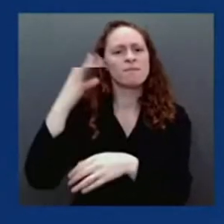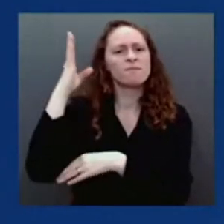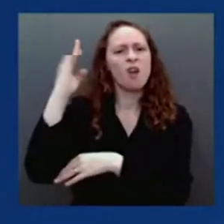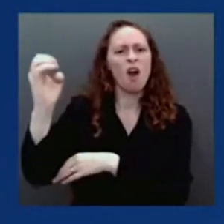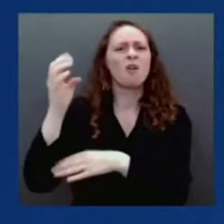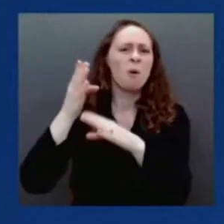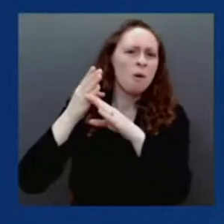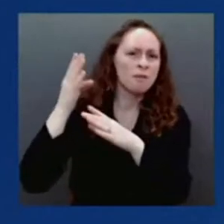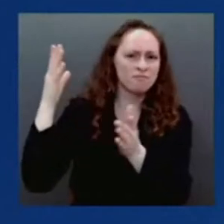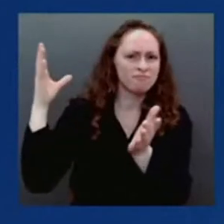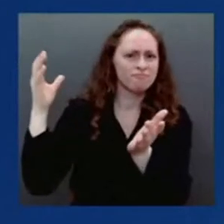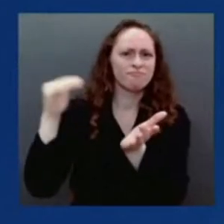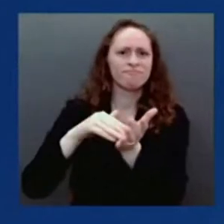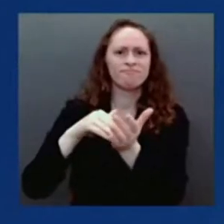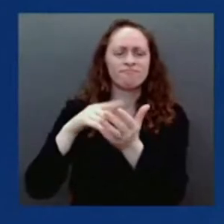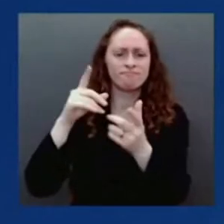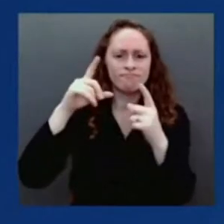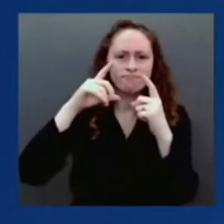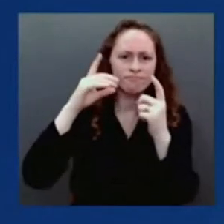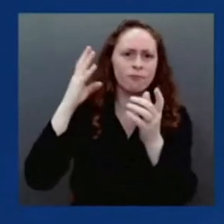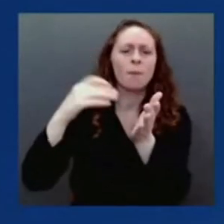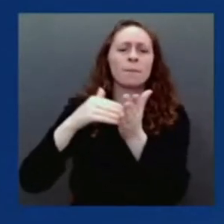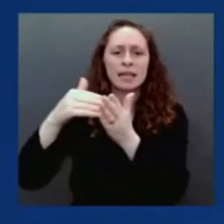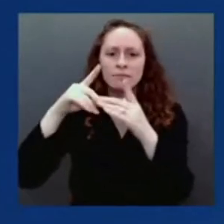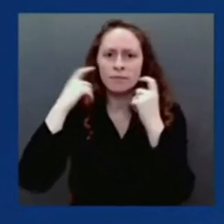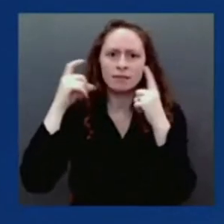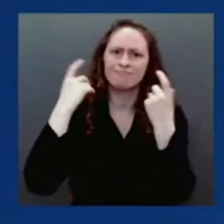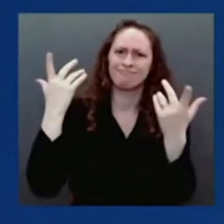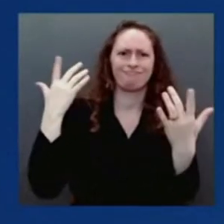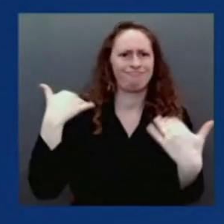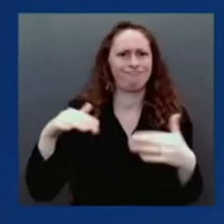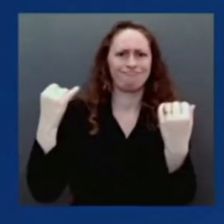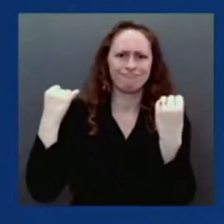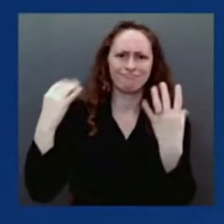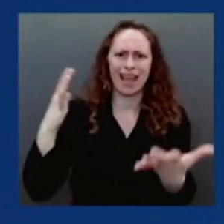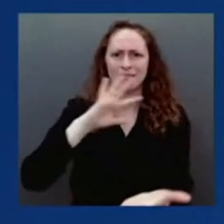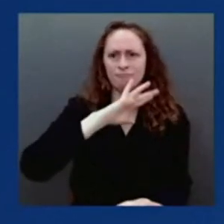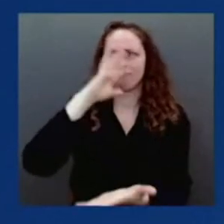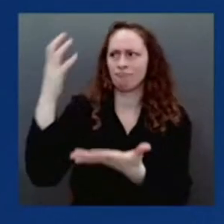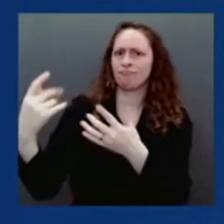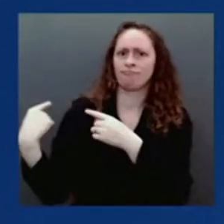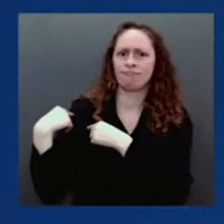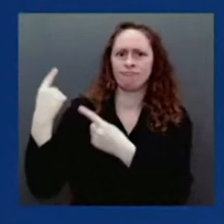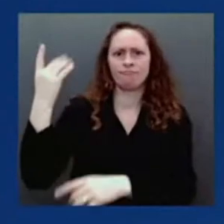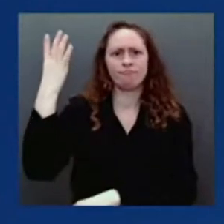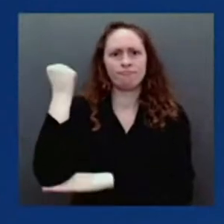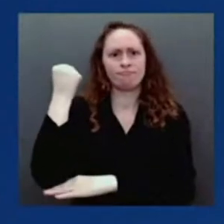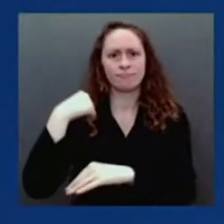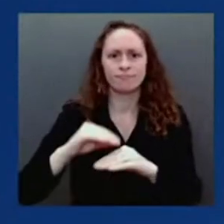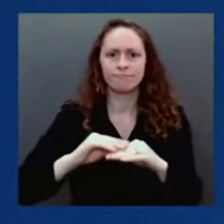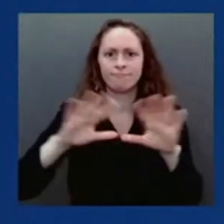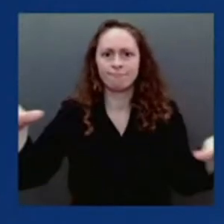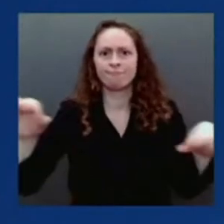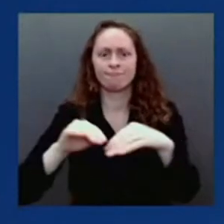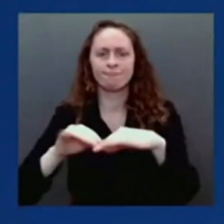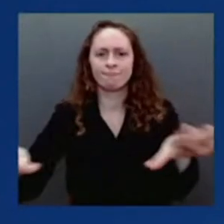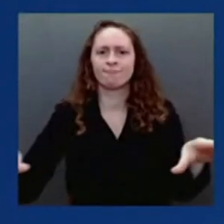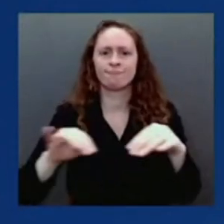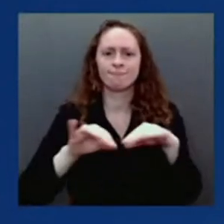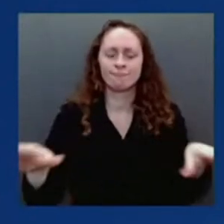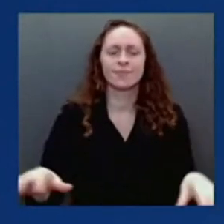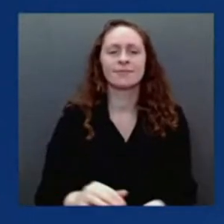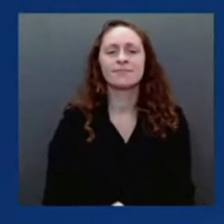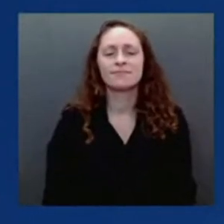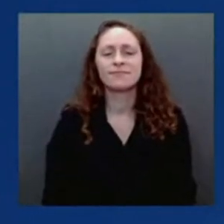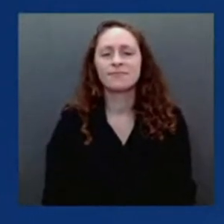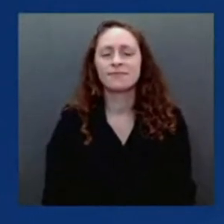of PPE, personal protective equipment, in U.S. history. We just determined that the fastest way to get masks